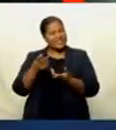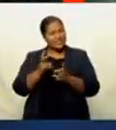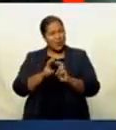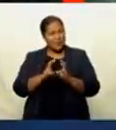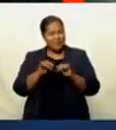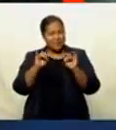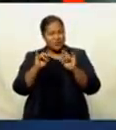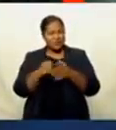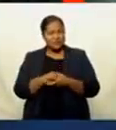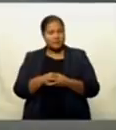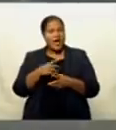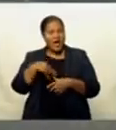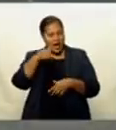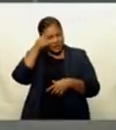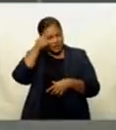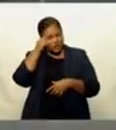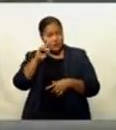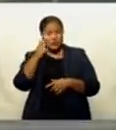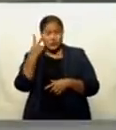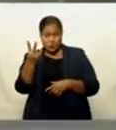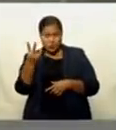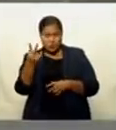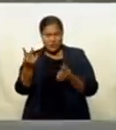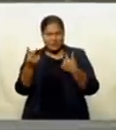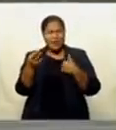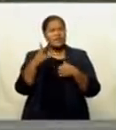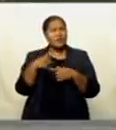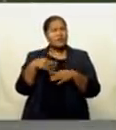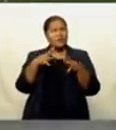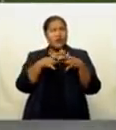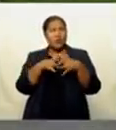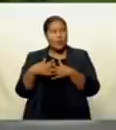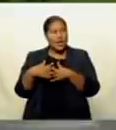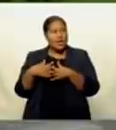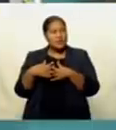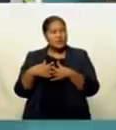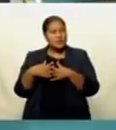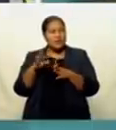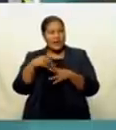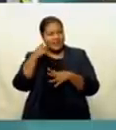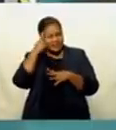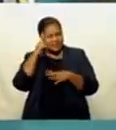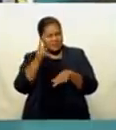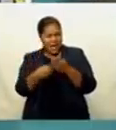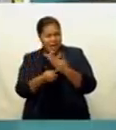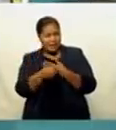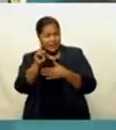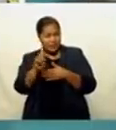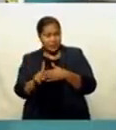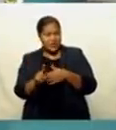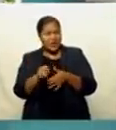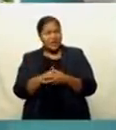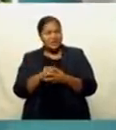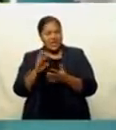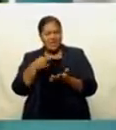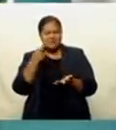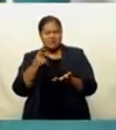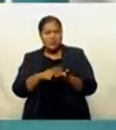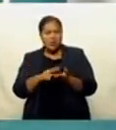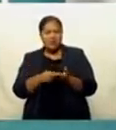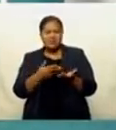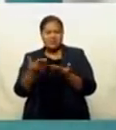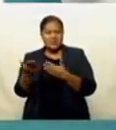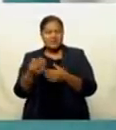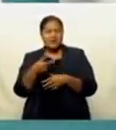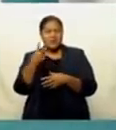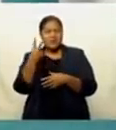two that have come to my attention. And in the West, I think it was flagged today when they forwarded their report that there were two